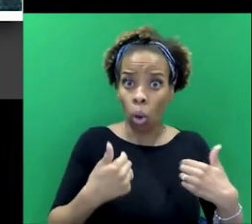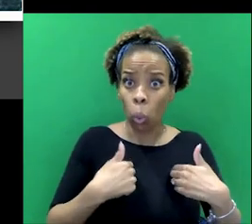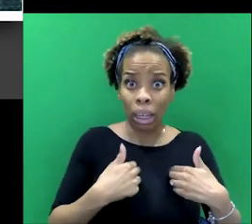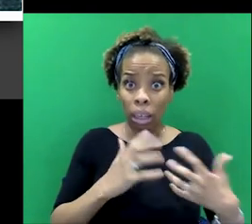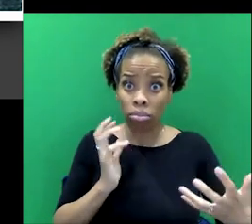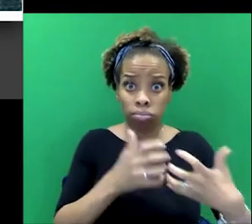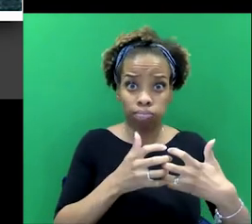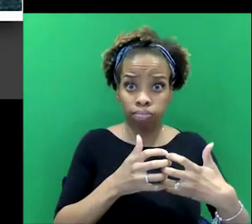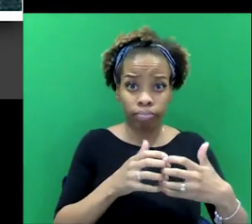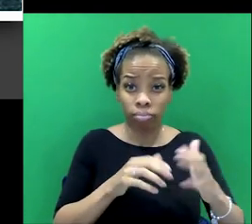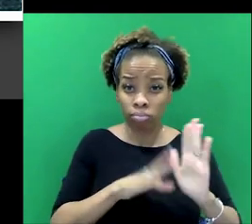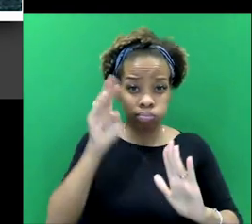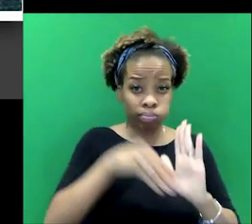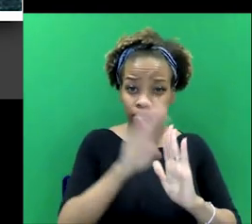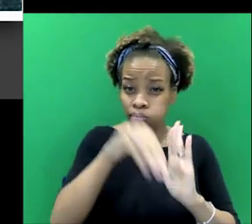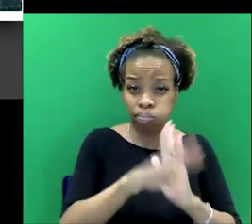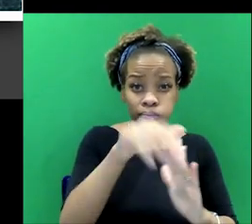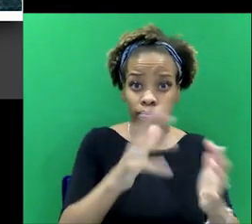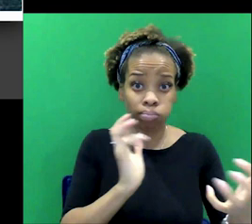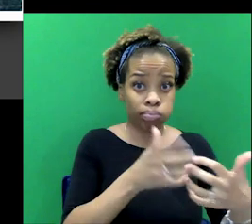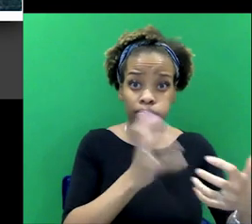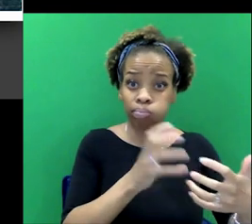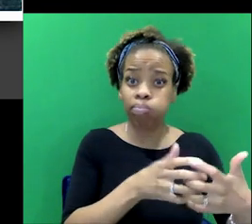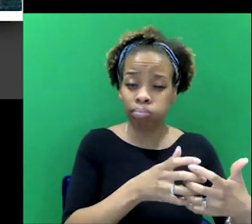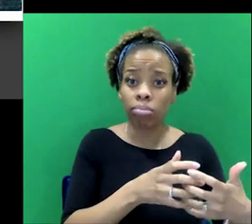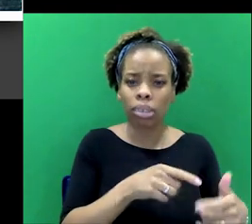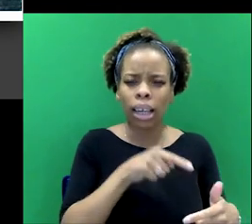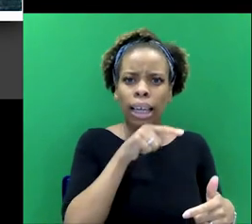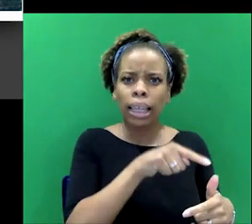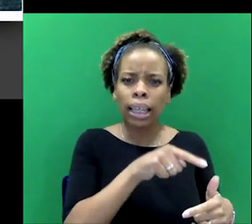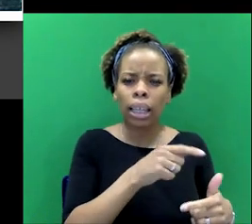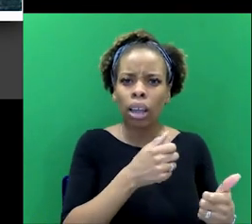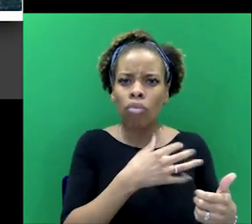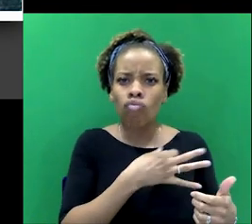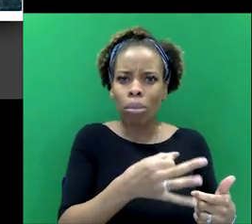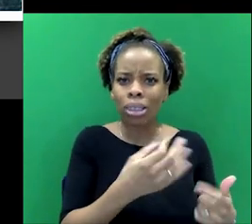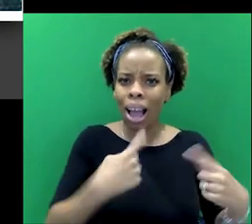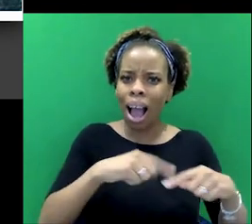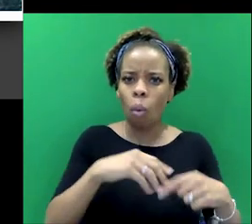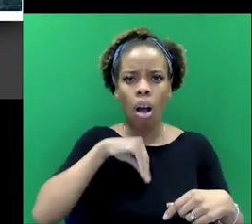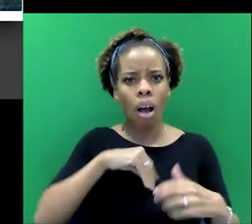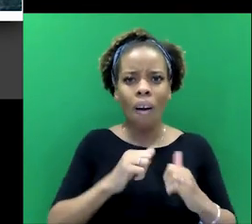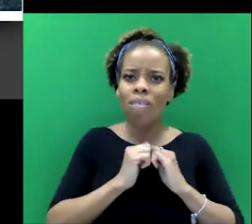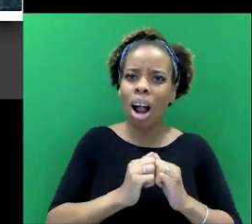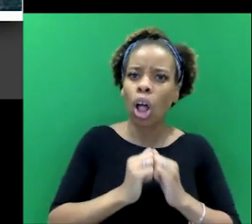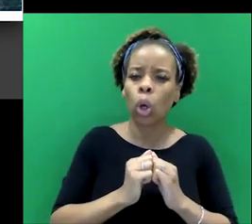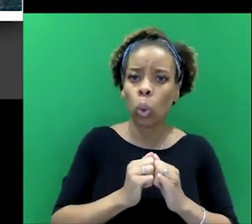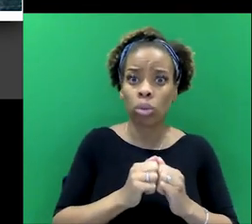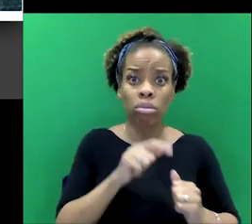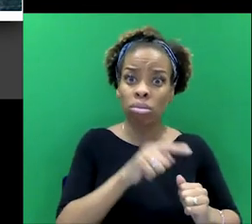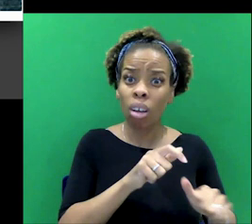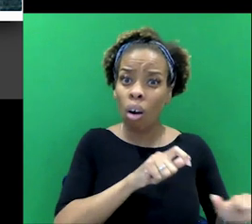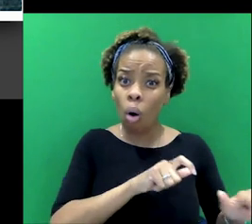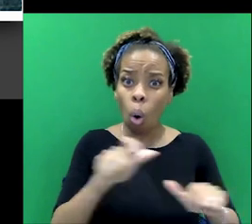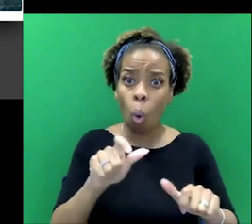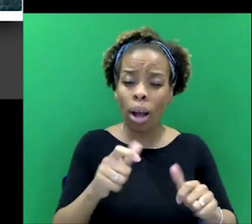He always mysteriously seems to be a representative of them. He, he's always, in a way, a contemporary figure,